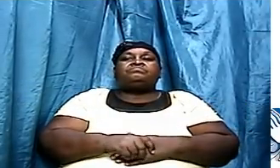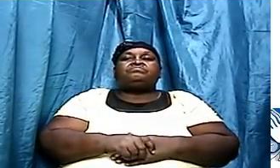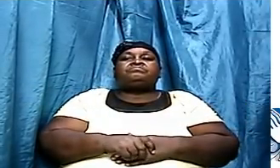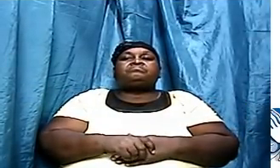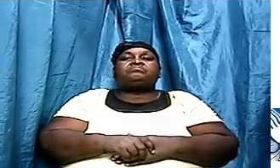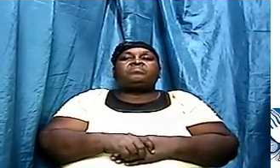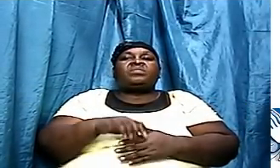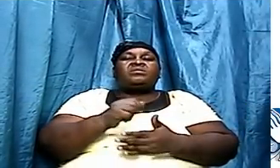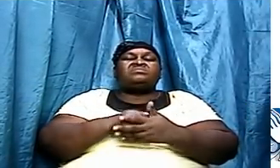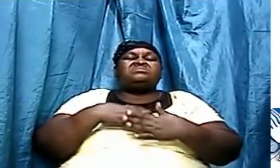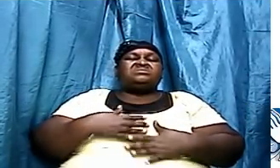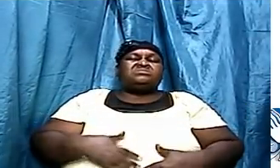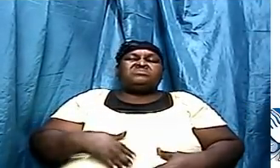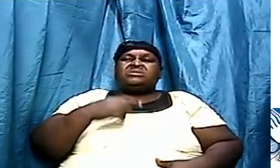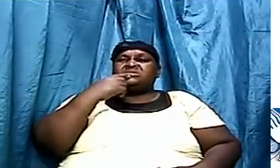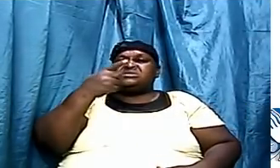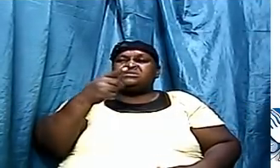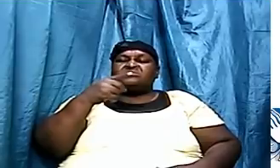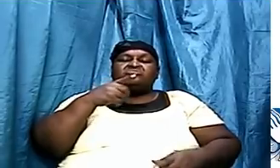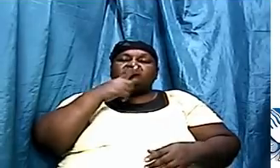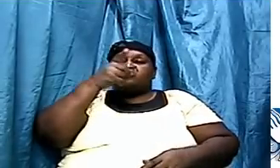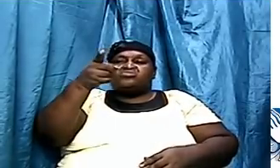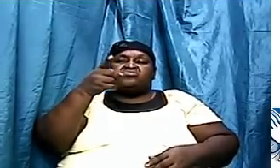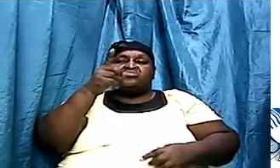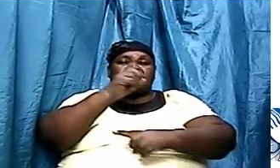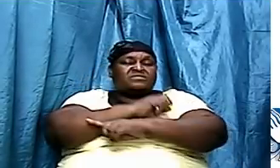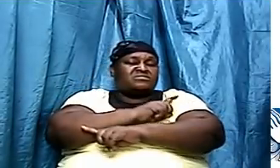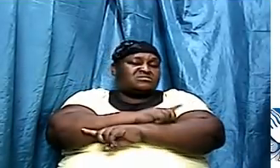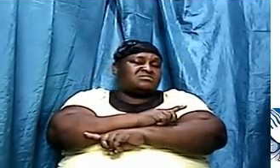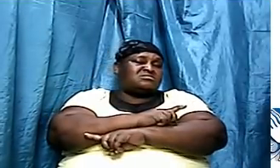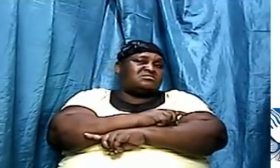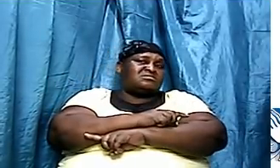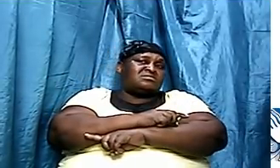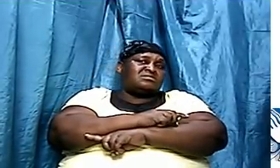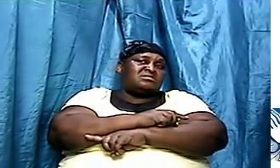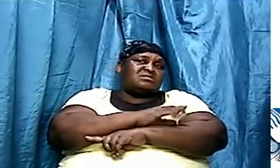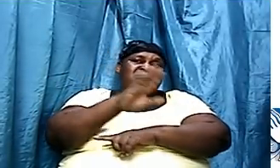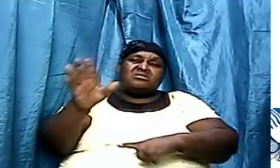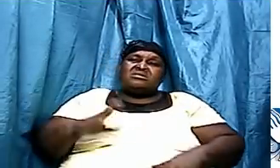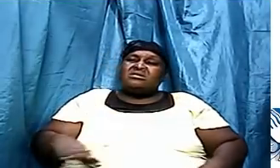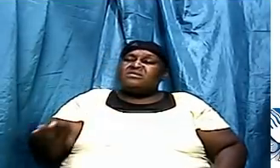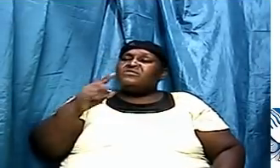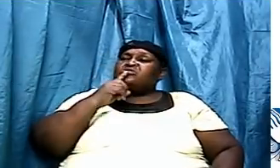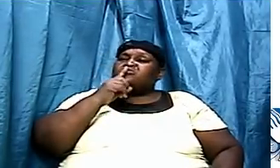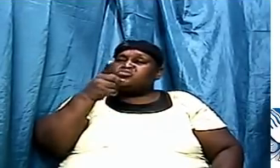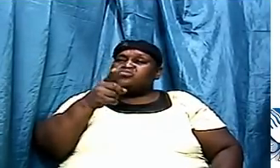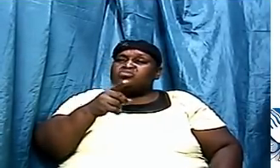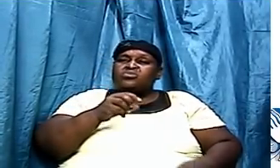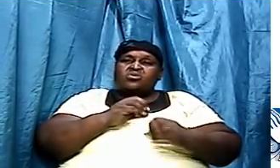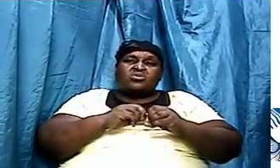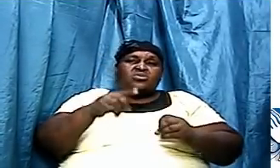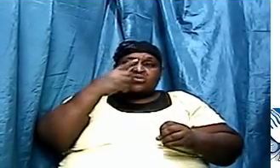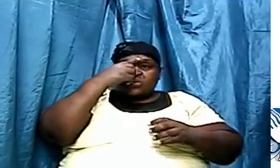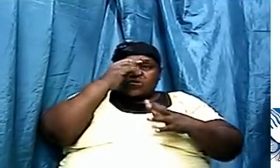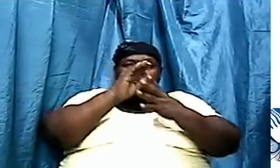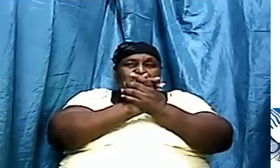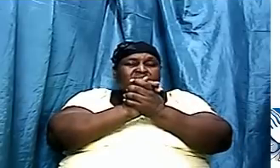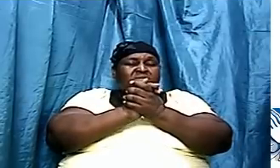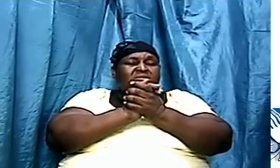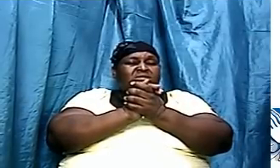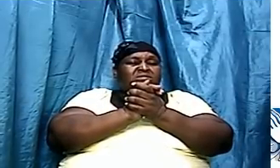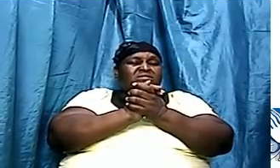Now somebody might say, boy, that was the truth of the day. The truth was never the truth. And that's why I tell you I don't believe in relative truth.